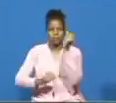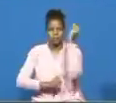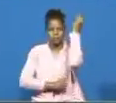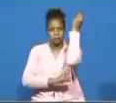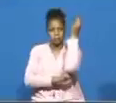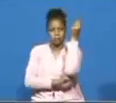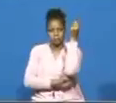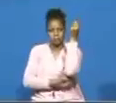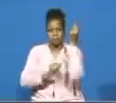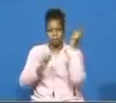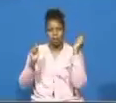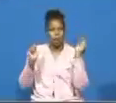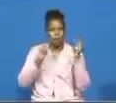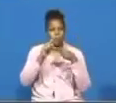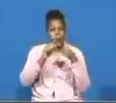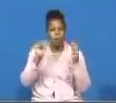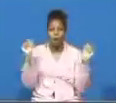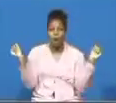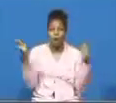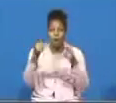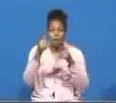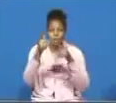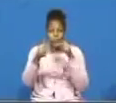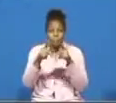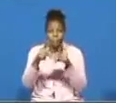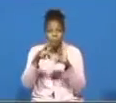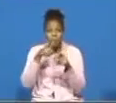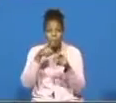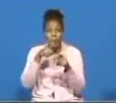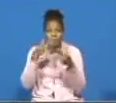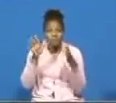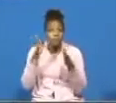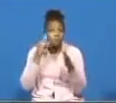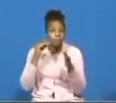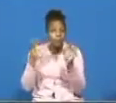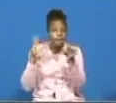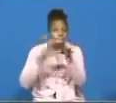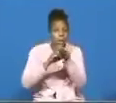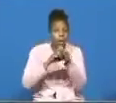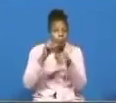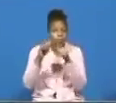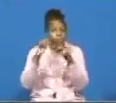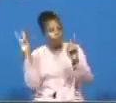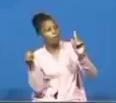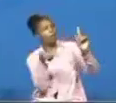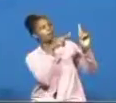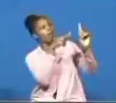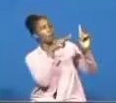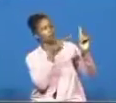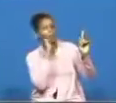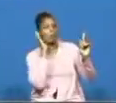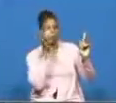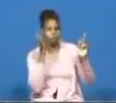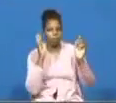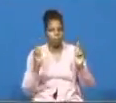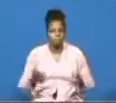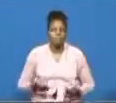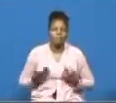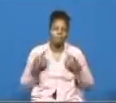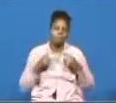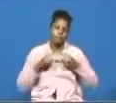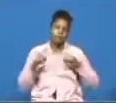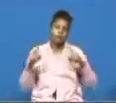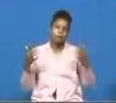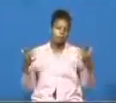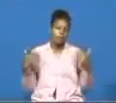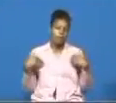it shall live praise the name of the lord god but i have a challenge